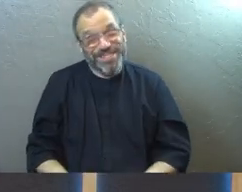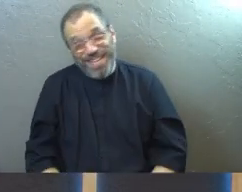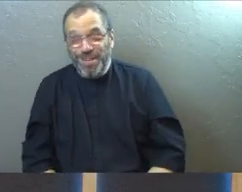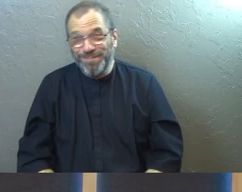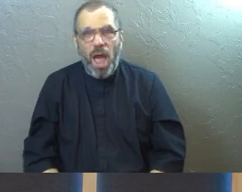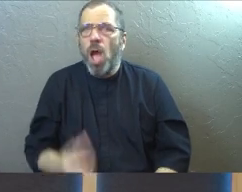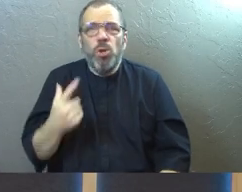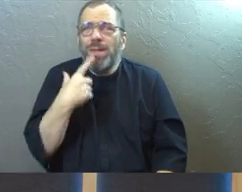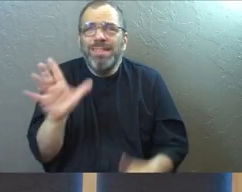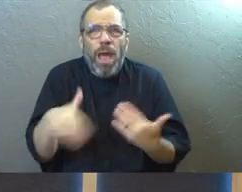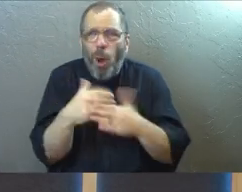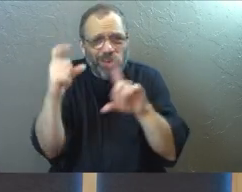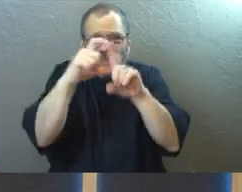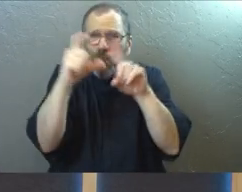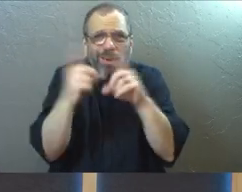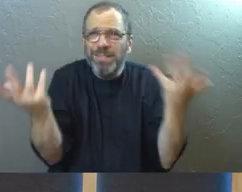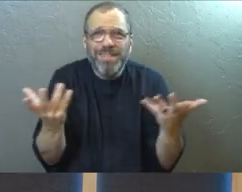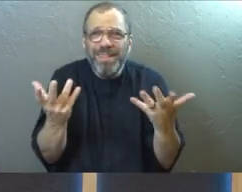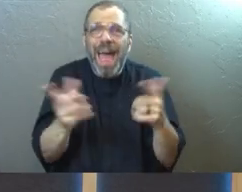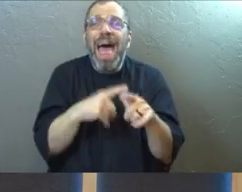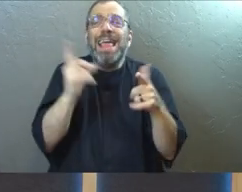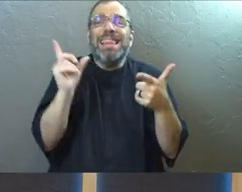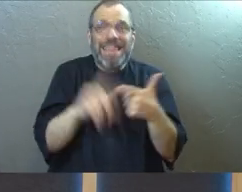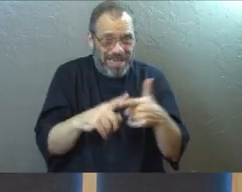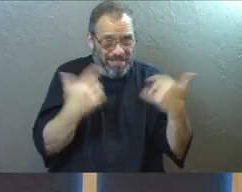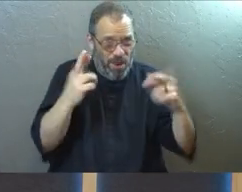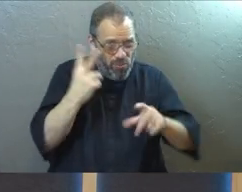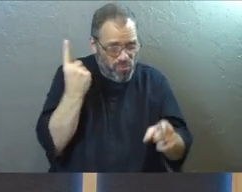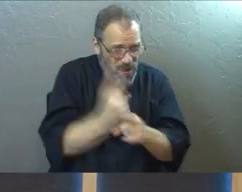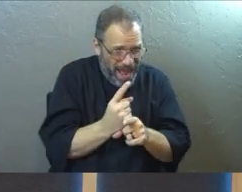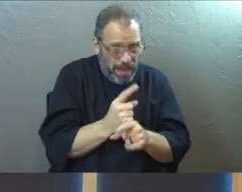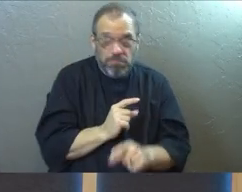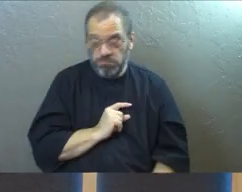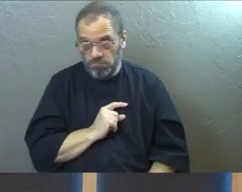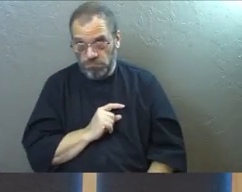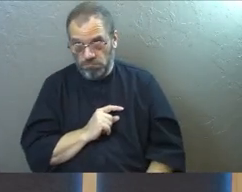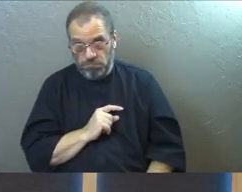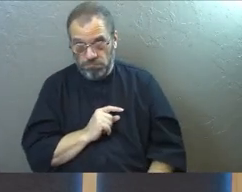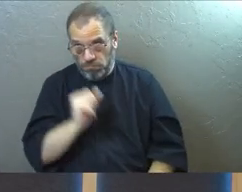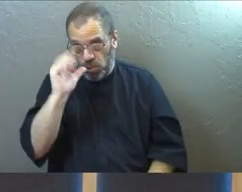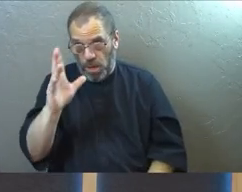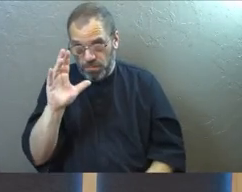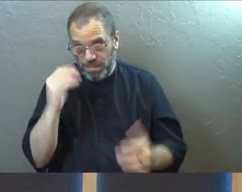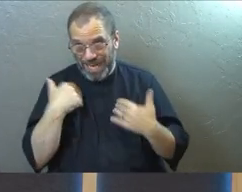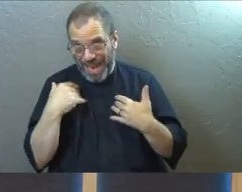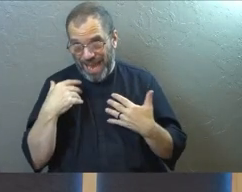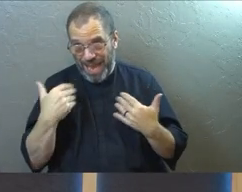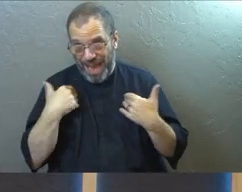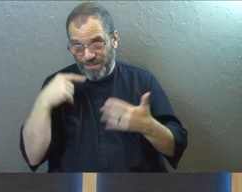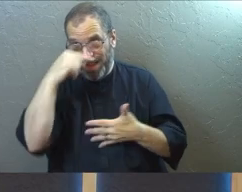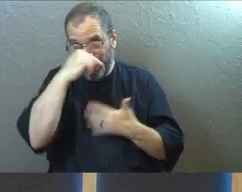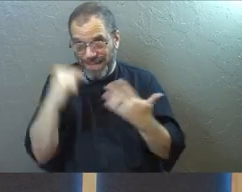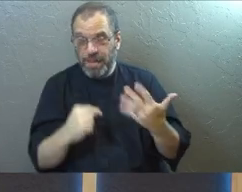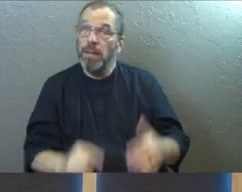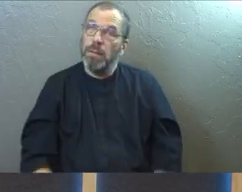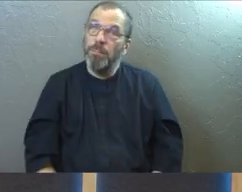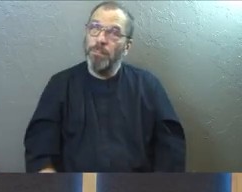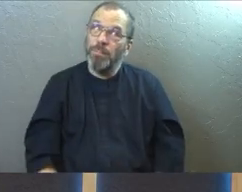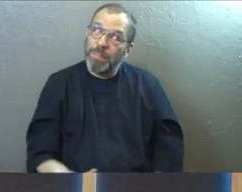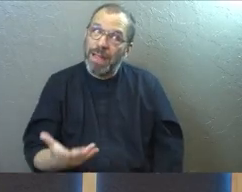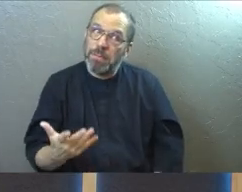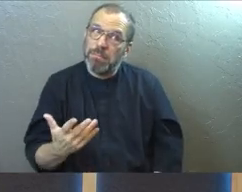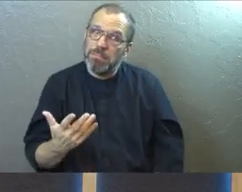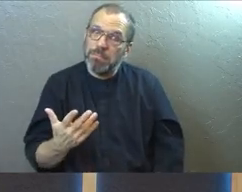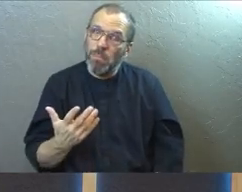We have to say all the things that we have to say. And then if I've done all that right, let me ask for the thing that I want to ask for. That's oftentimes how it